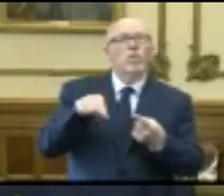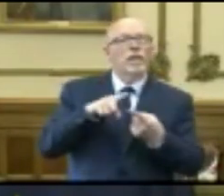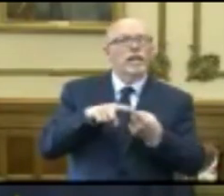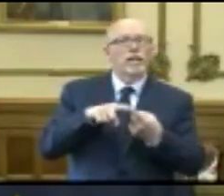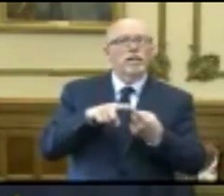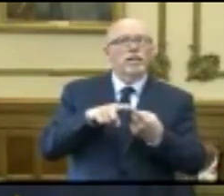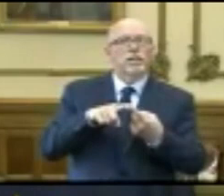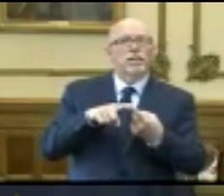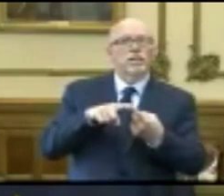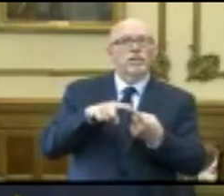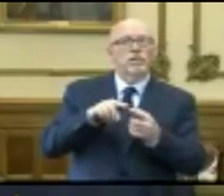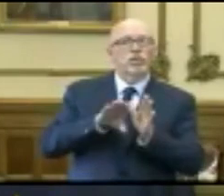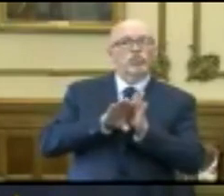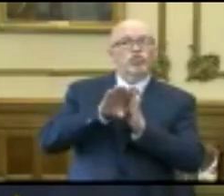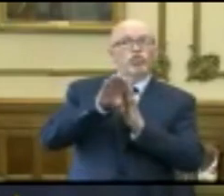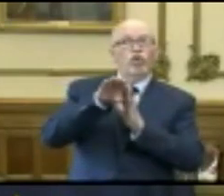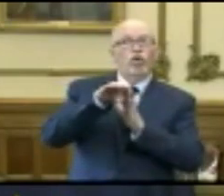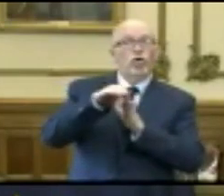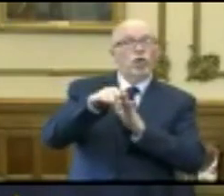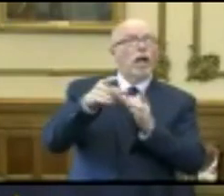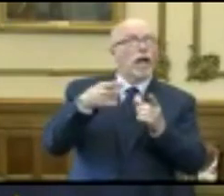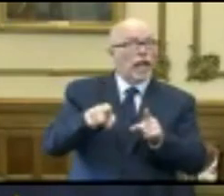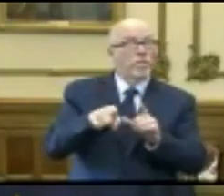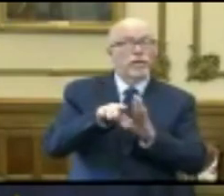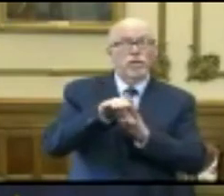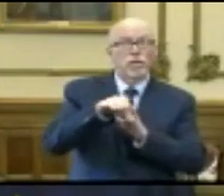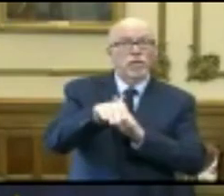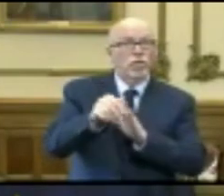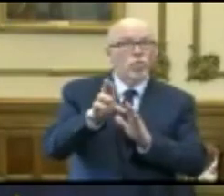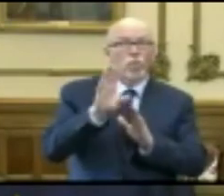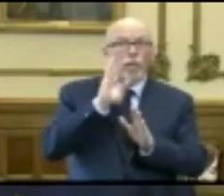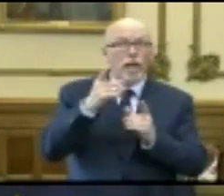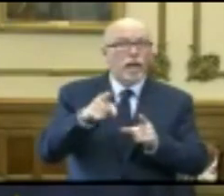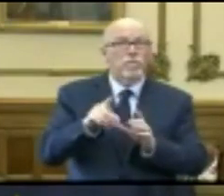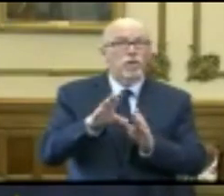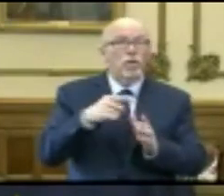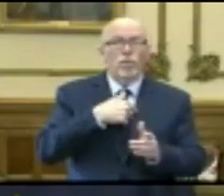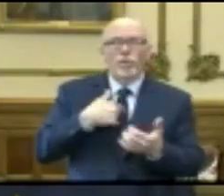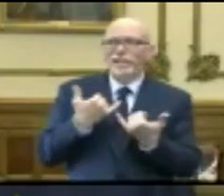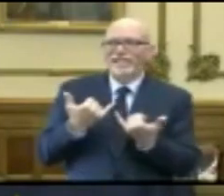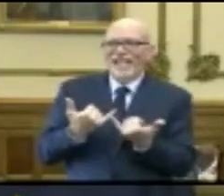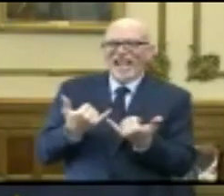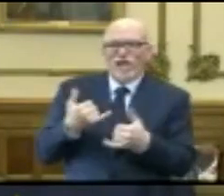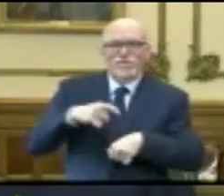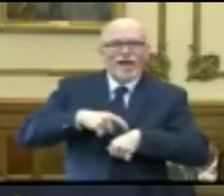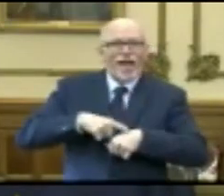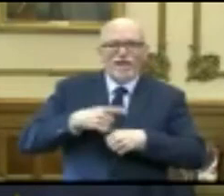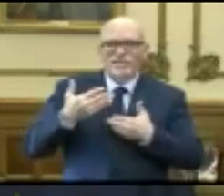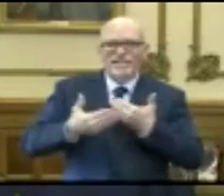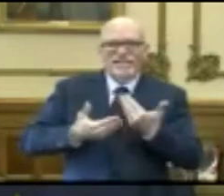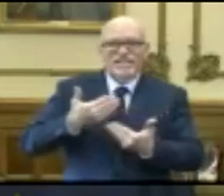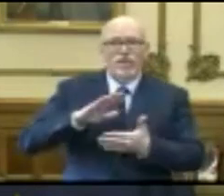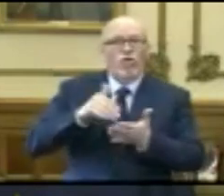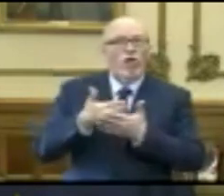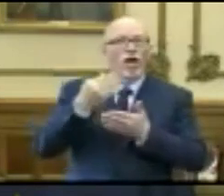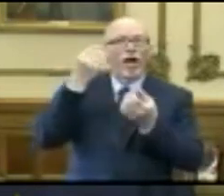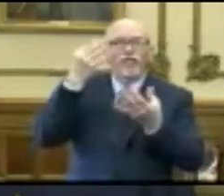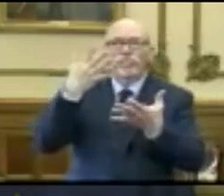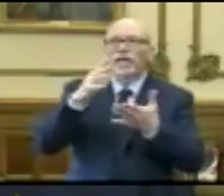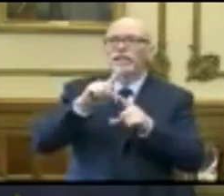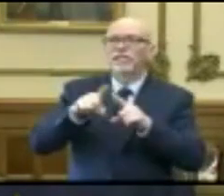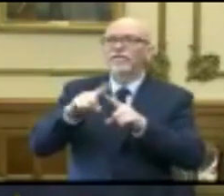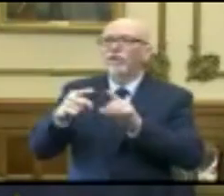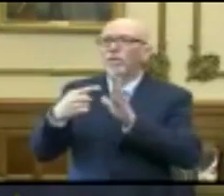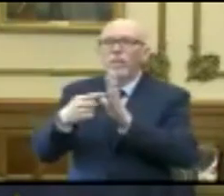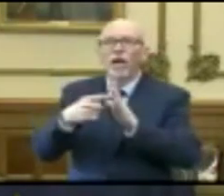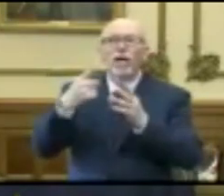that surge occurred, is occurring, or will occur. We're right there where all the data, all these models